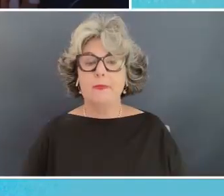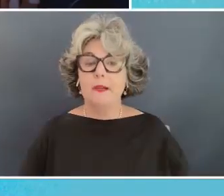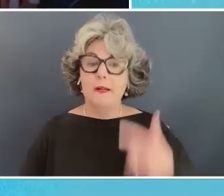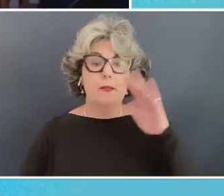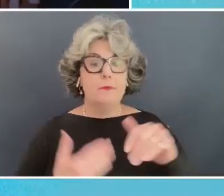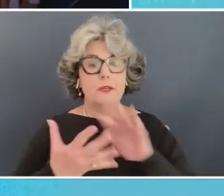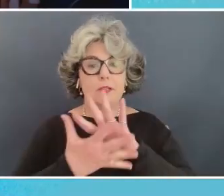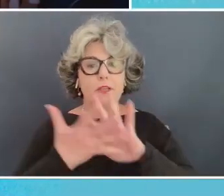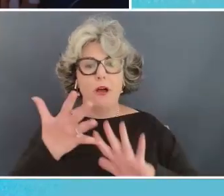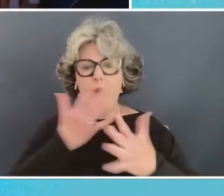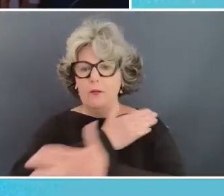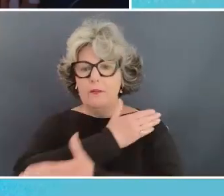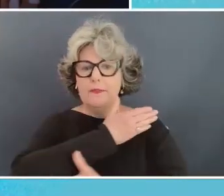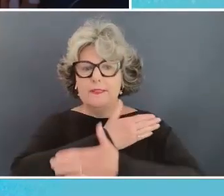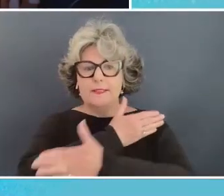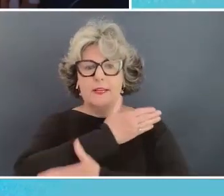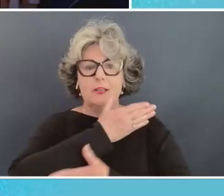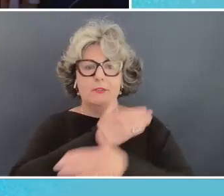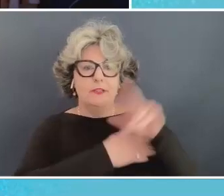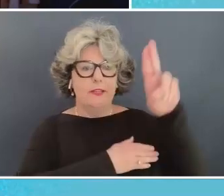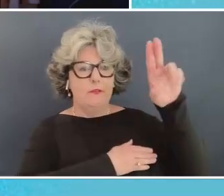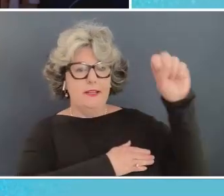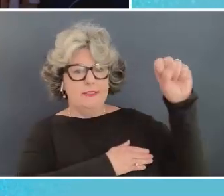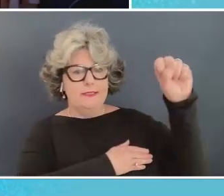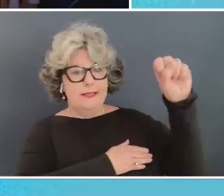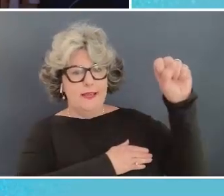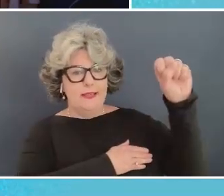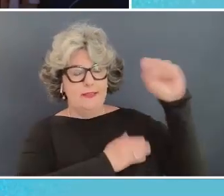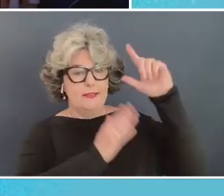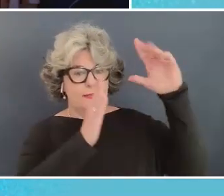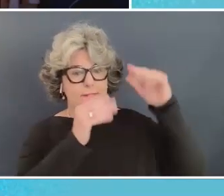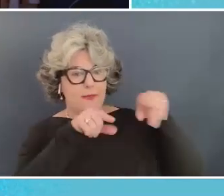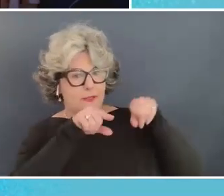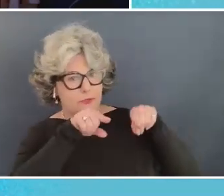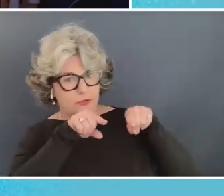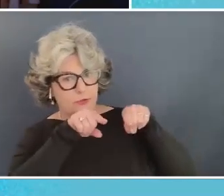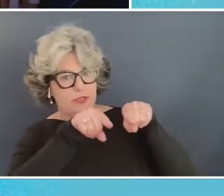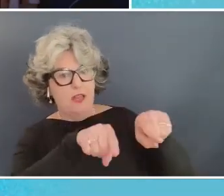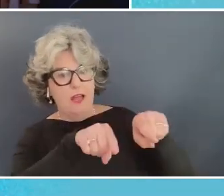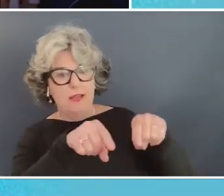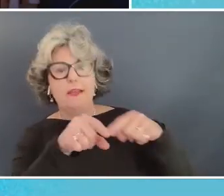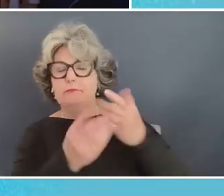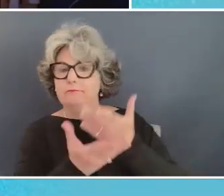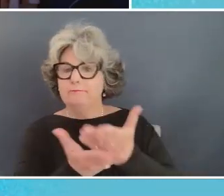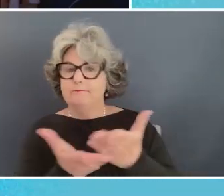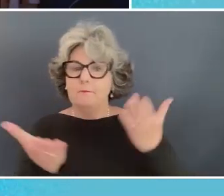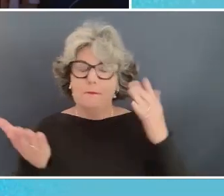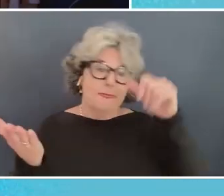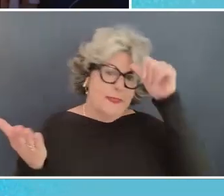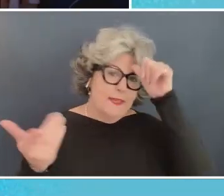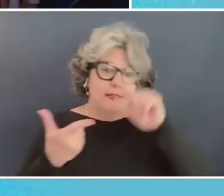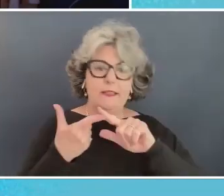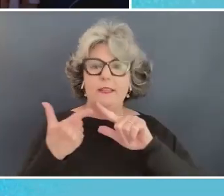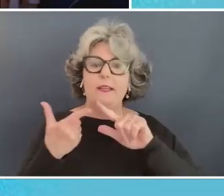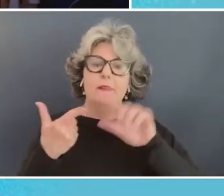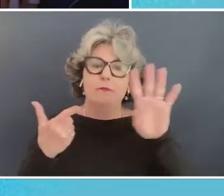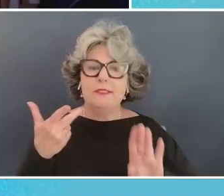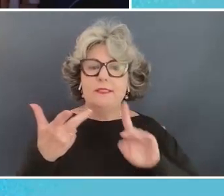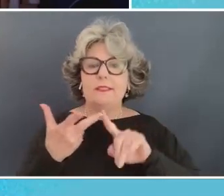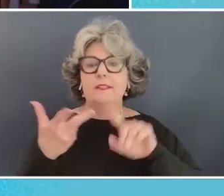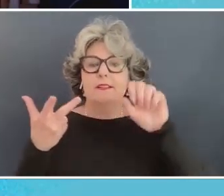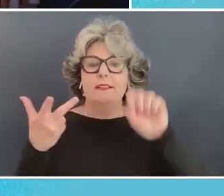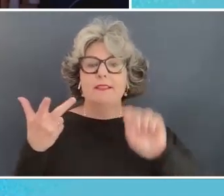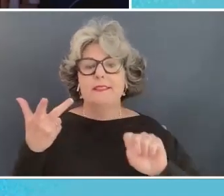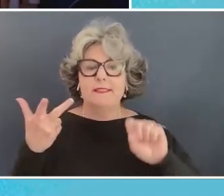these countries that the united states expects to line up with us india brazil south